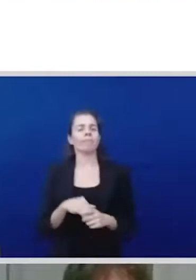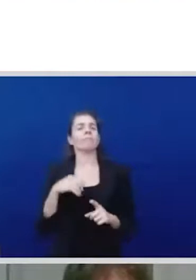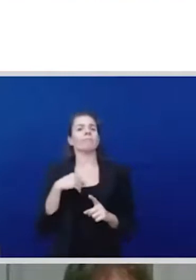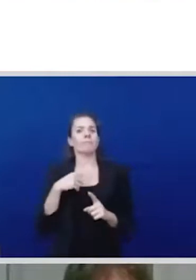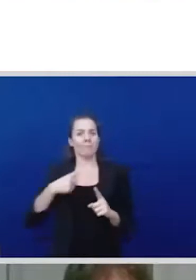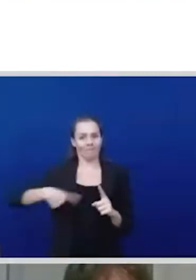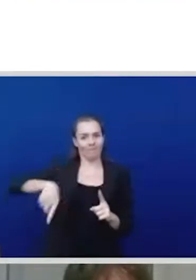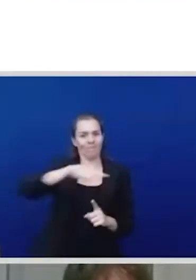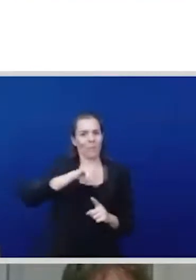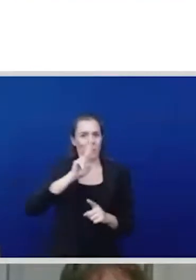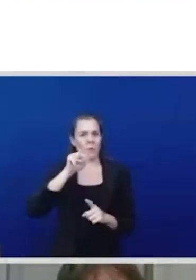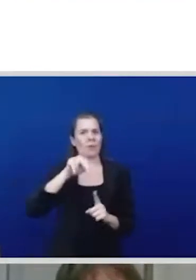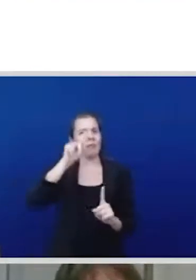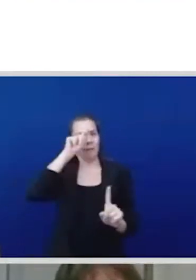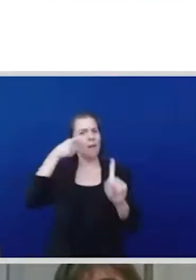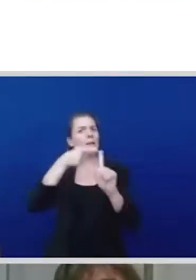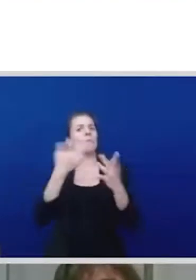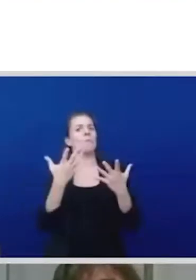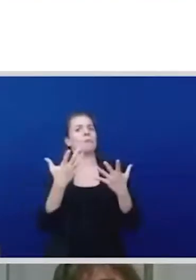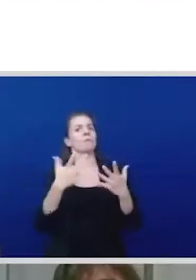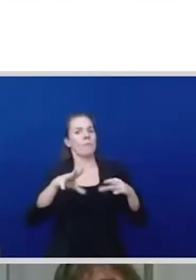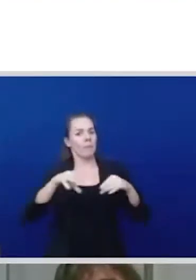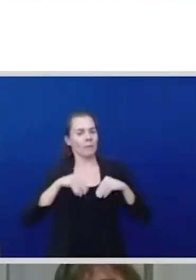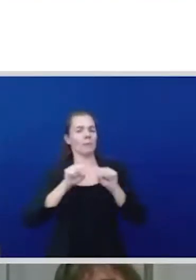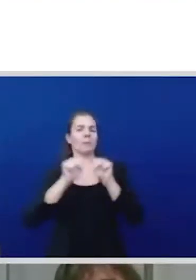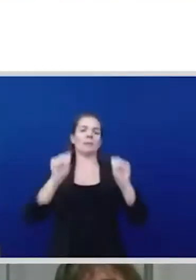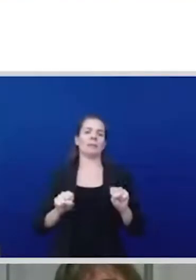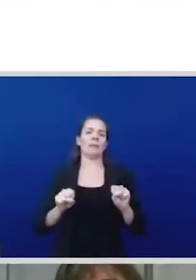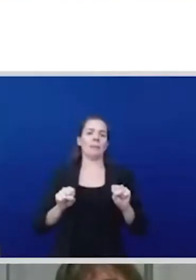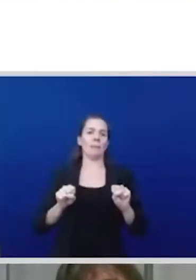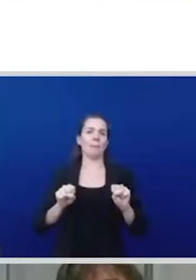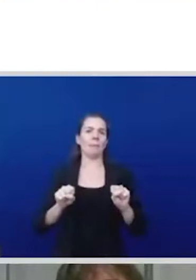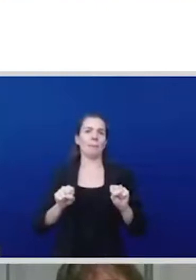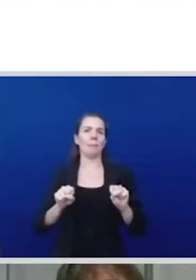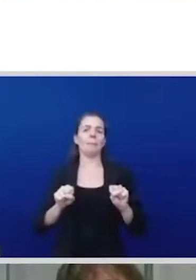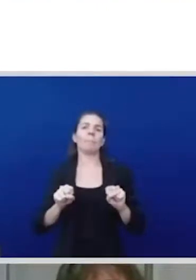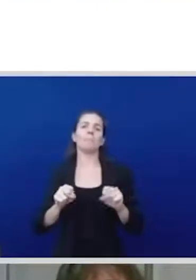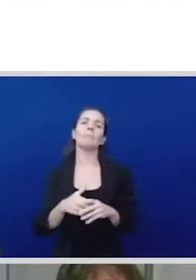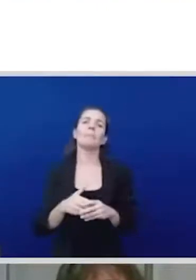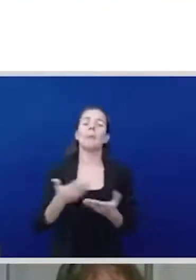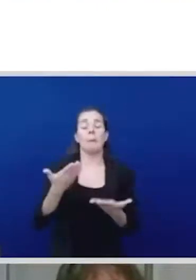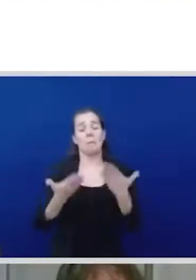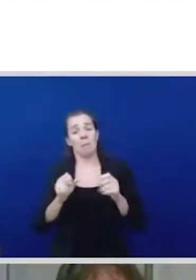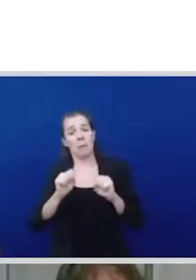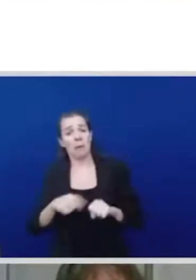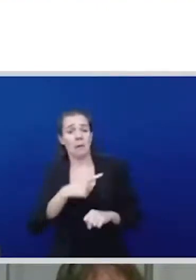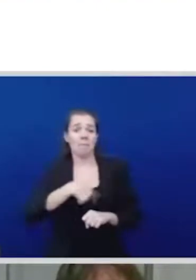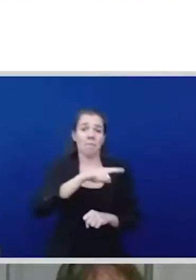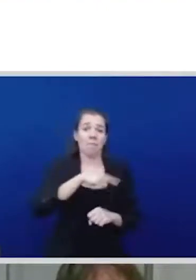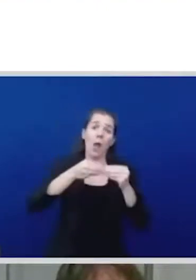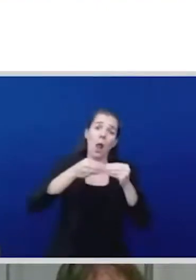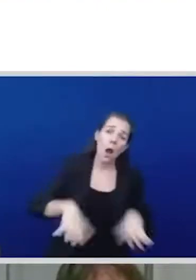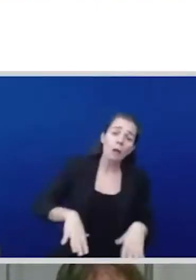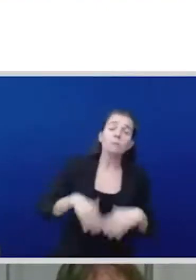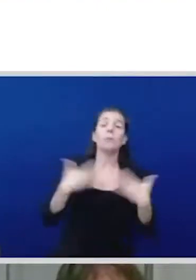win and that's the point of doing all of this all of the time and as we go back to you know looking at the remedies that we can seek in